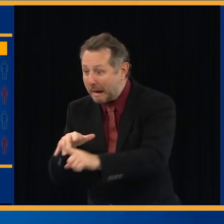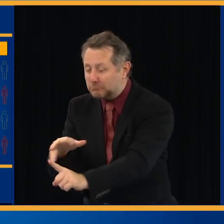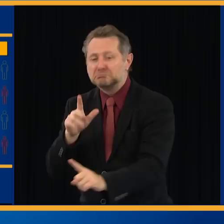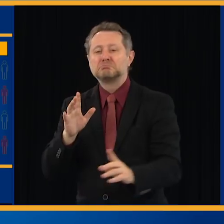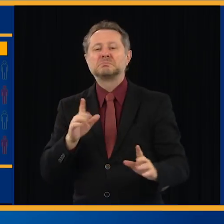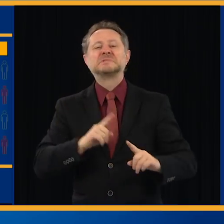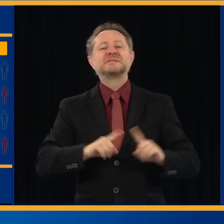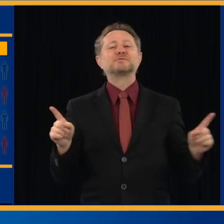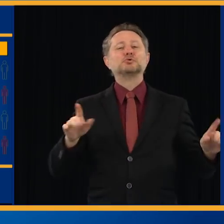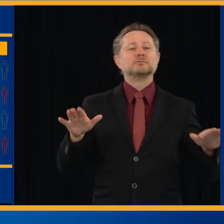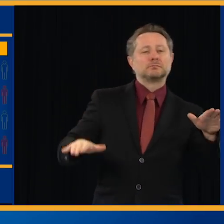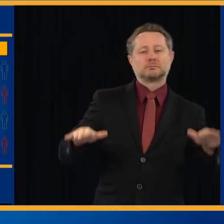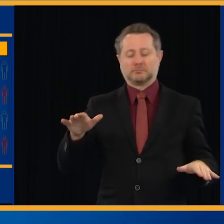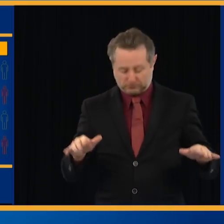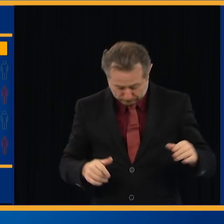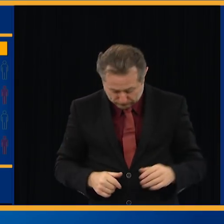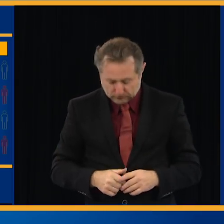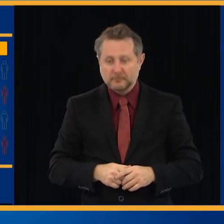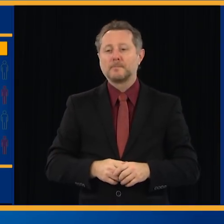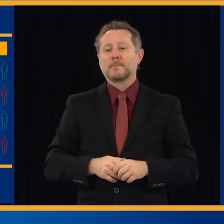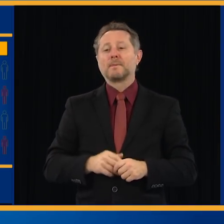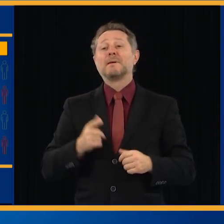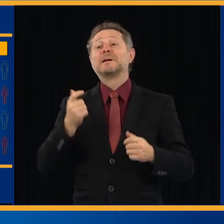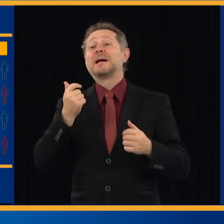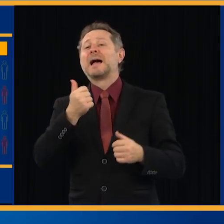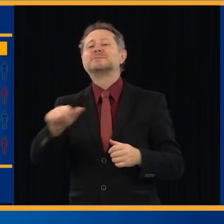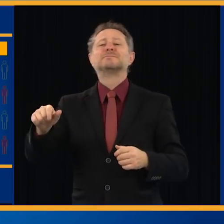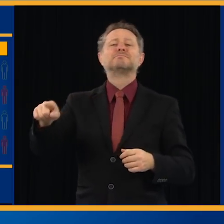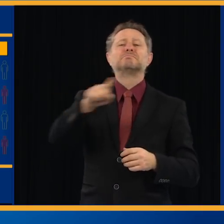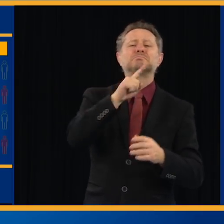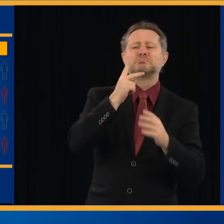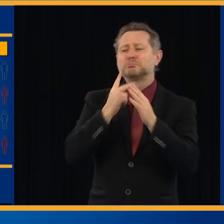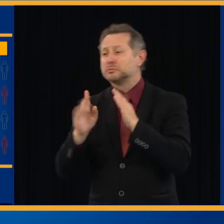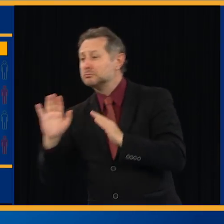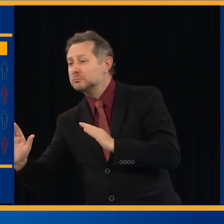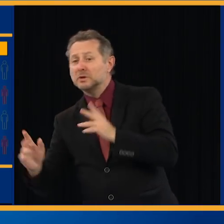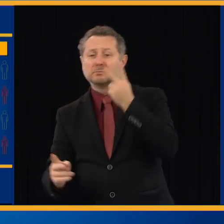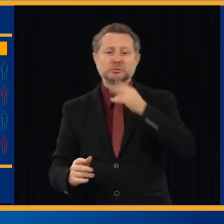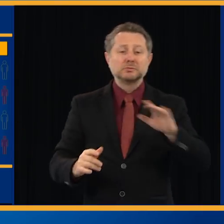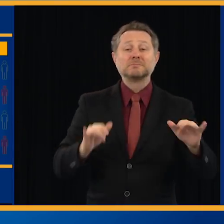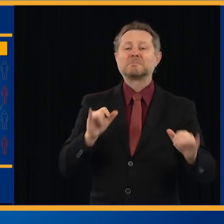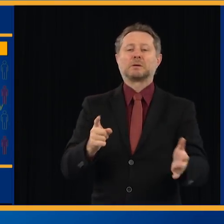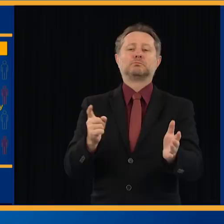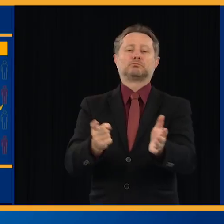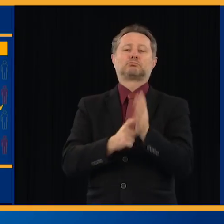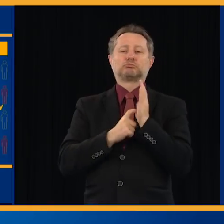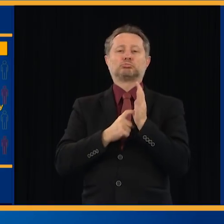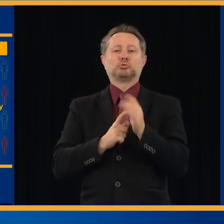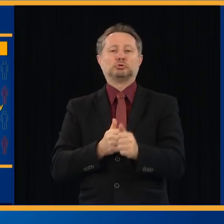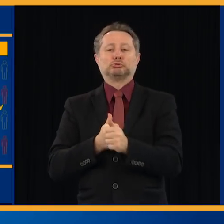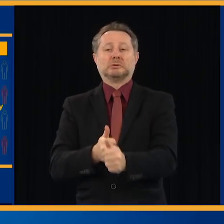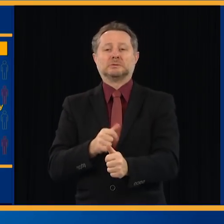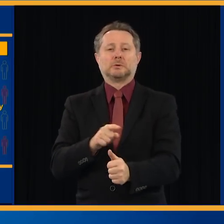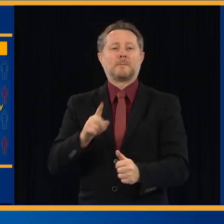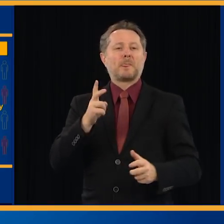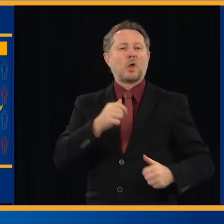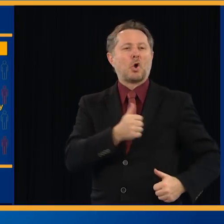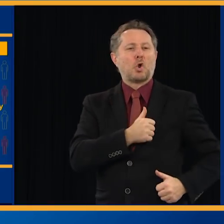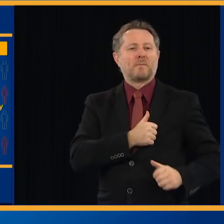under any estimate, a tracing army to come up to scale very, very quickly.